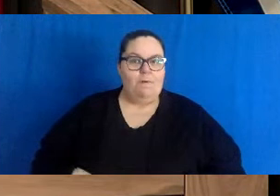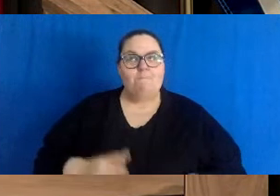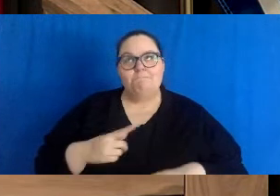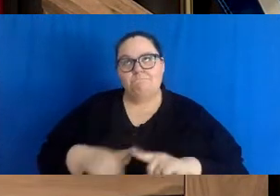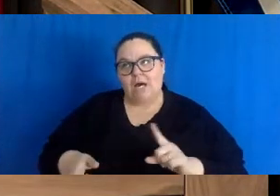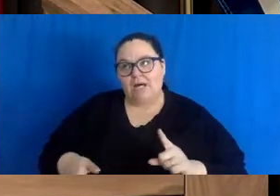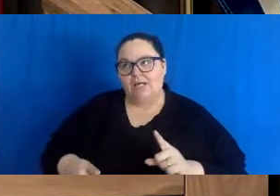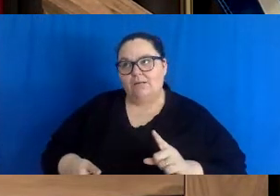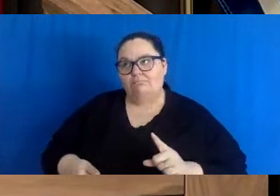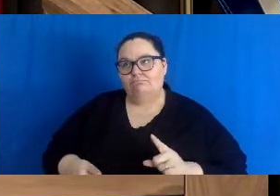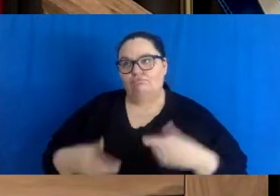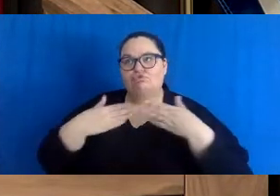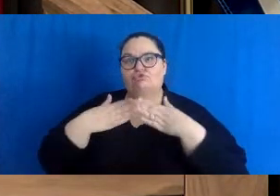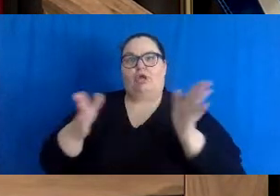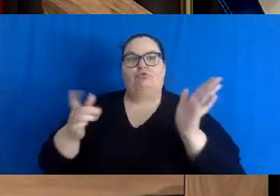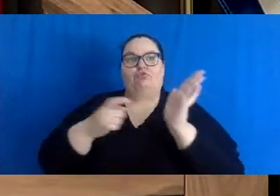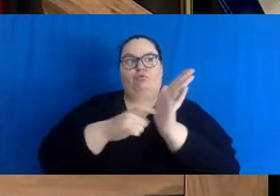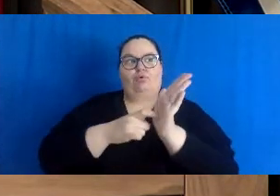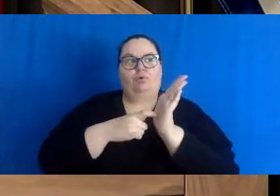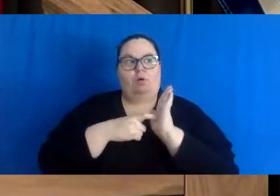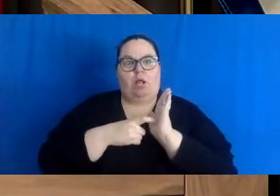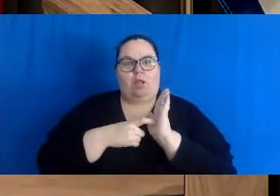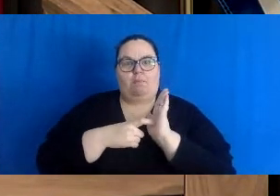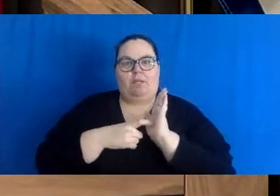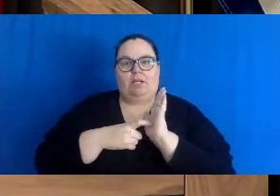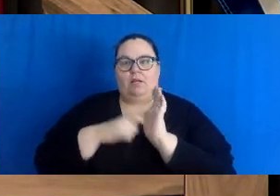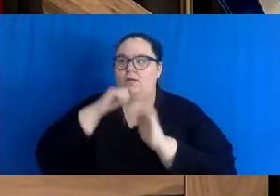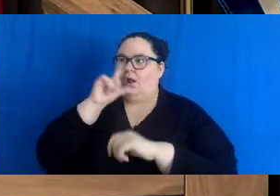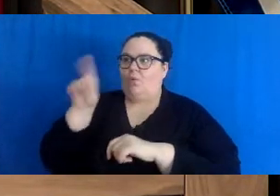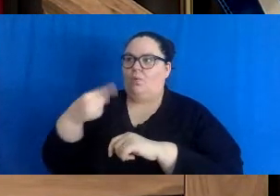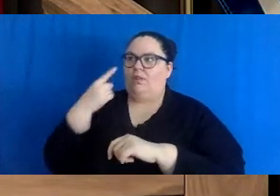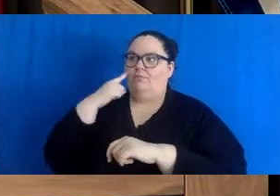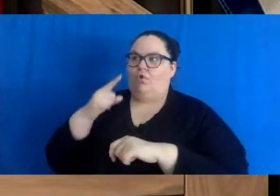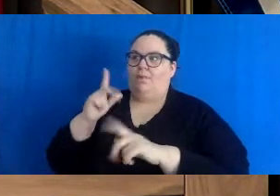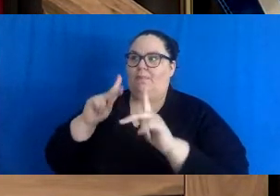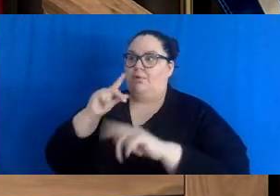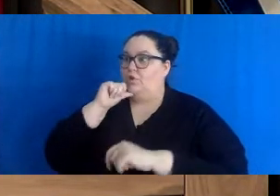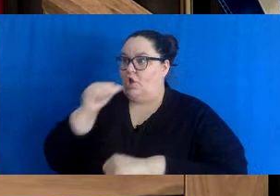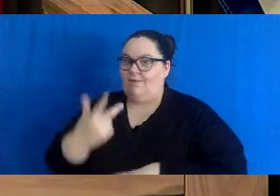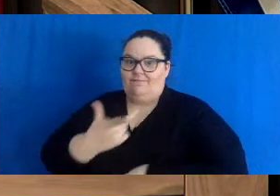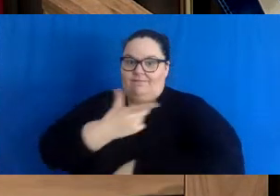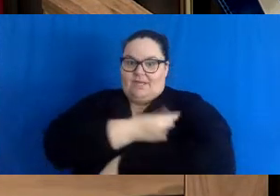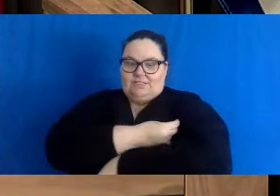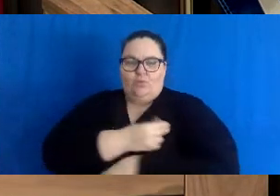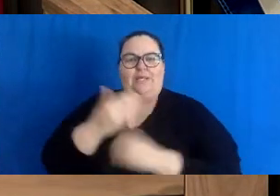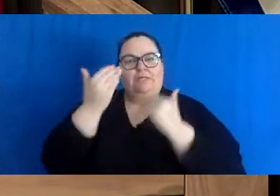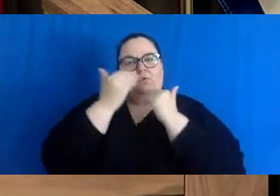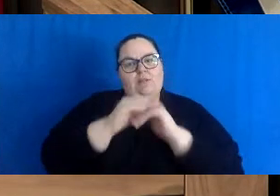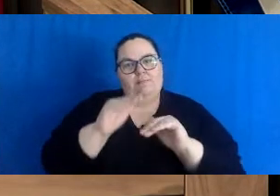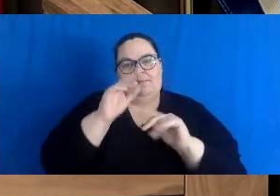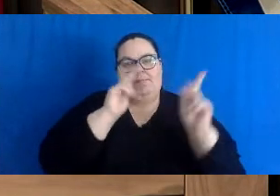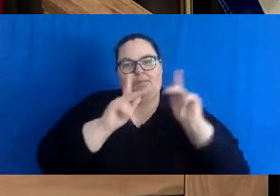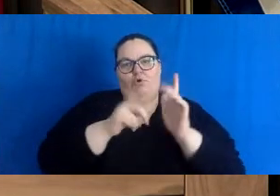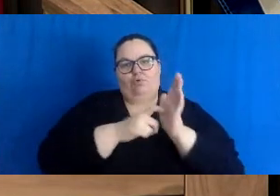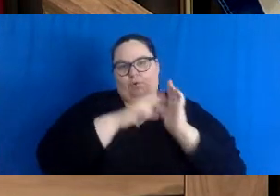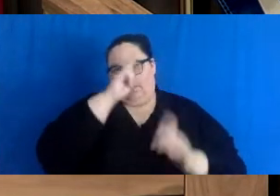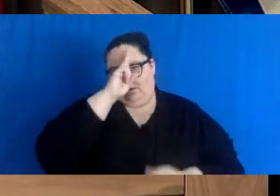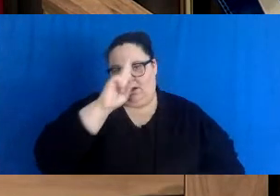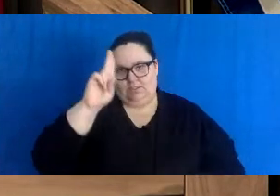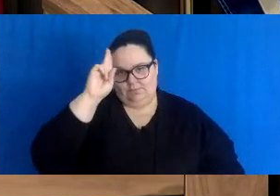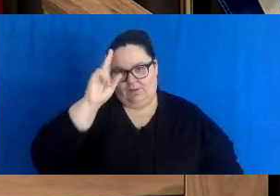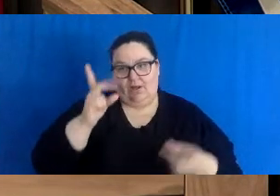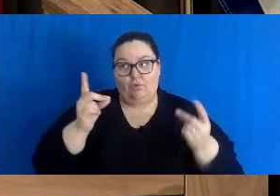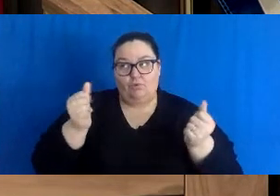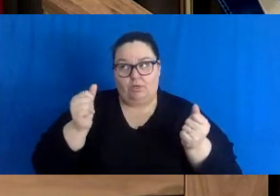requirement that goes beyond just the unvaccinated in order to limit hospitalizations and do so in a quick